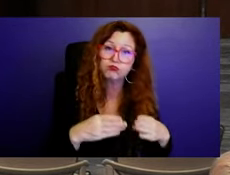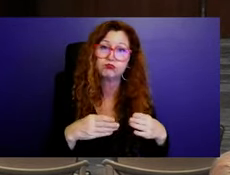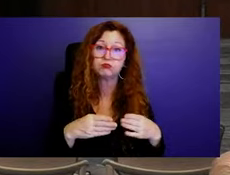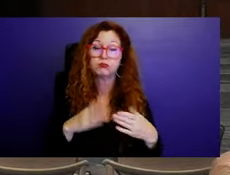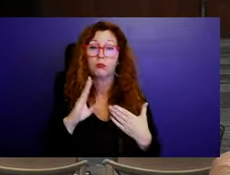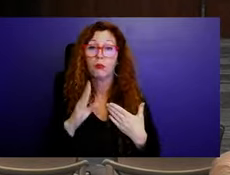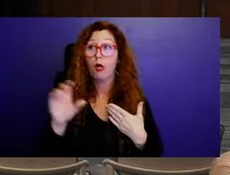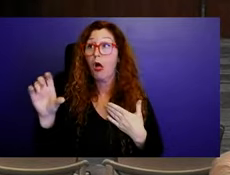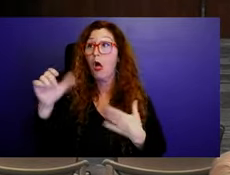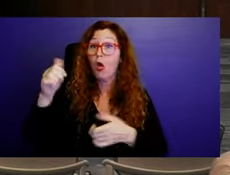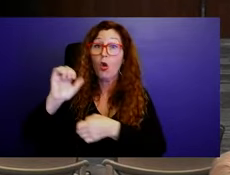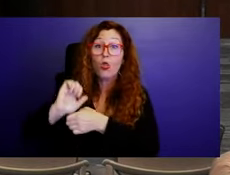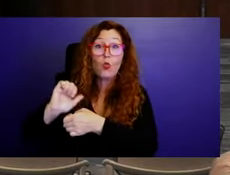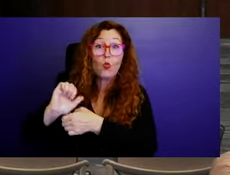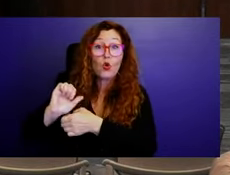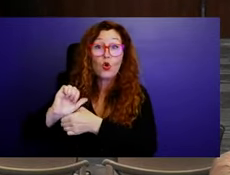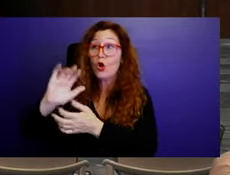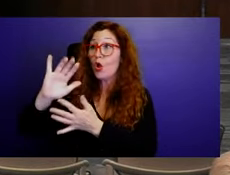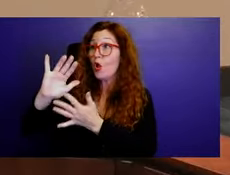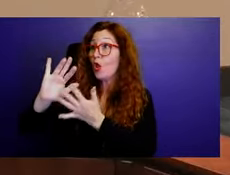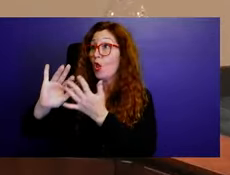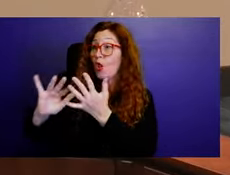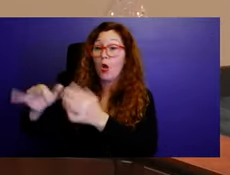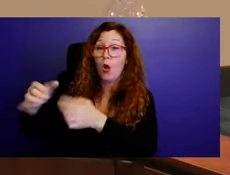this feasibility plan take?